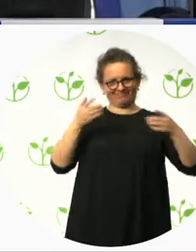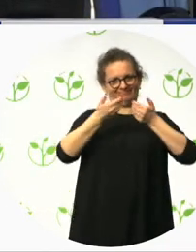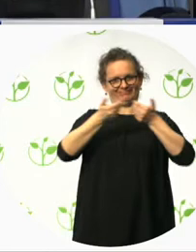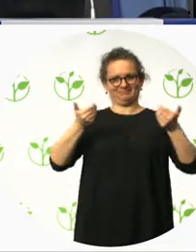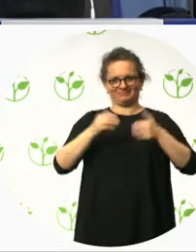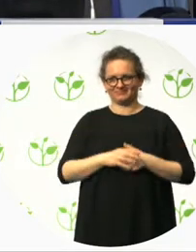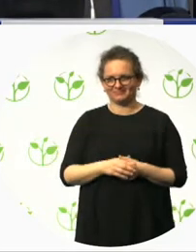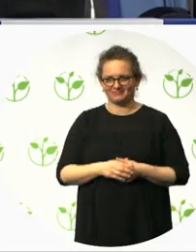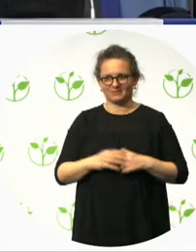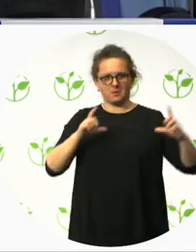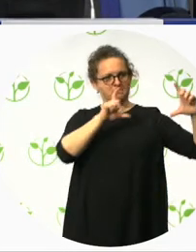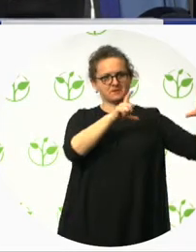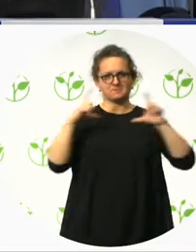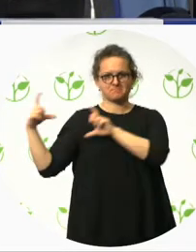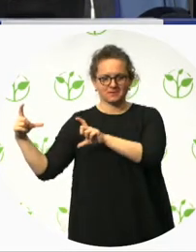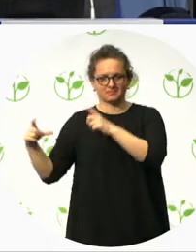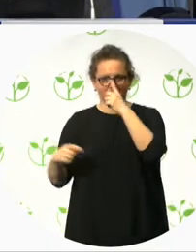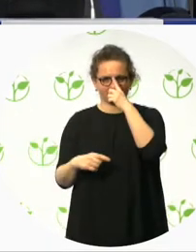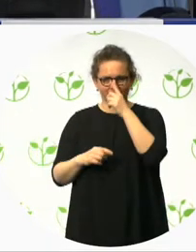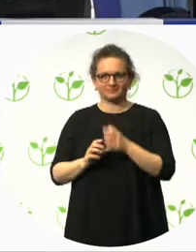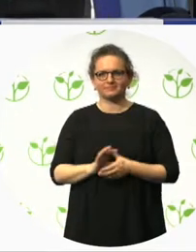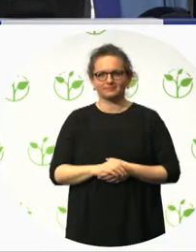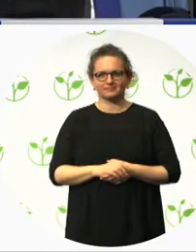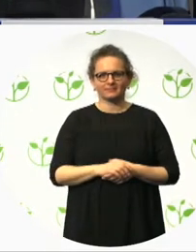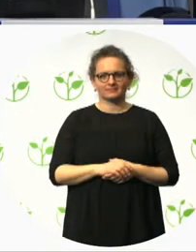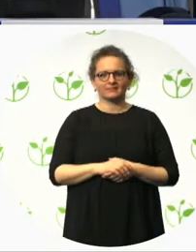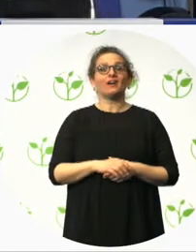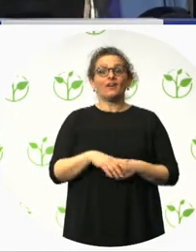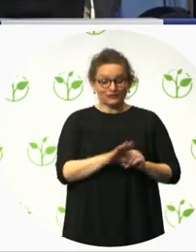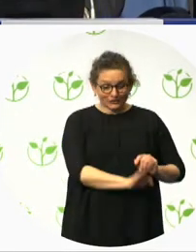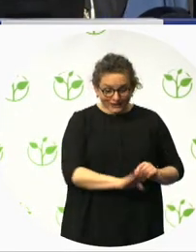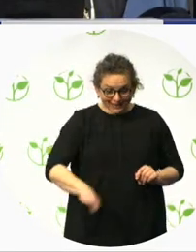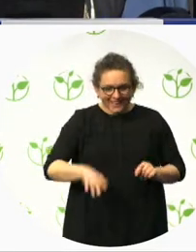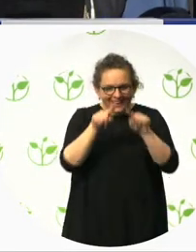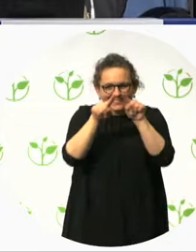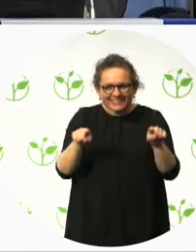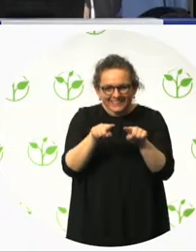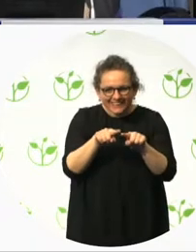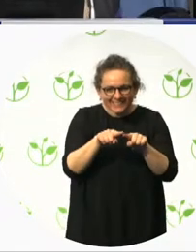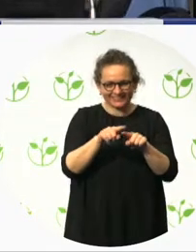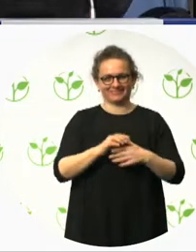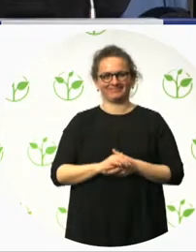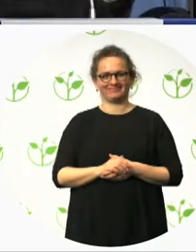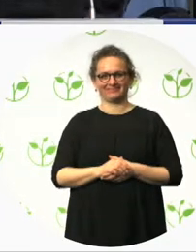is very easy to understand and is very clearly organised, so to say.